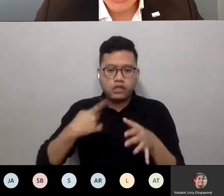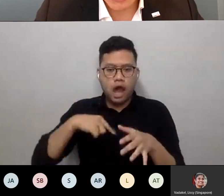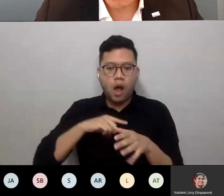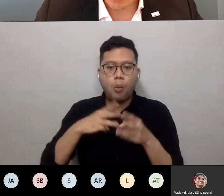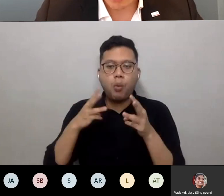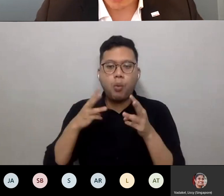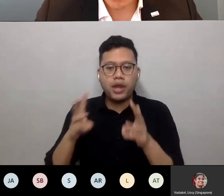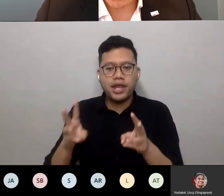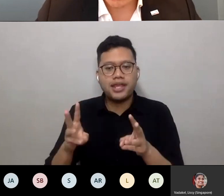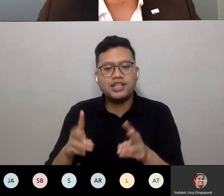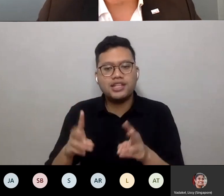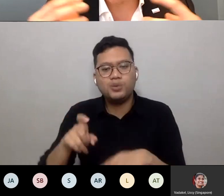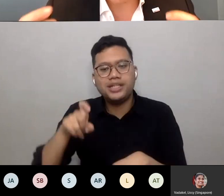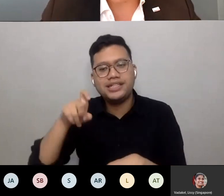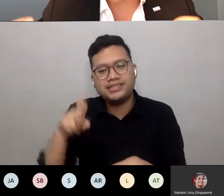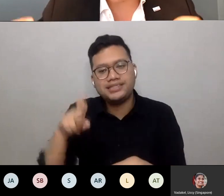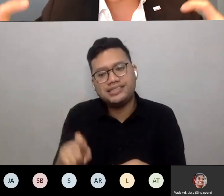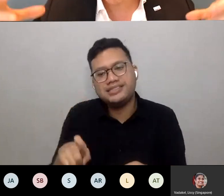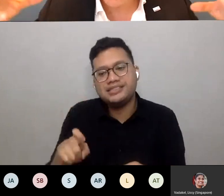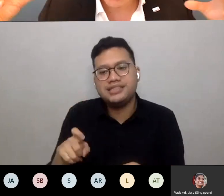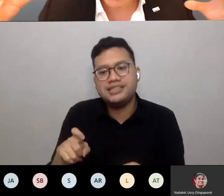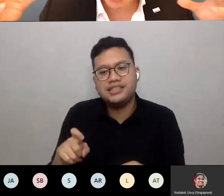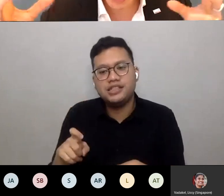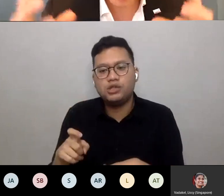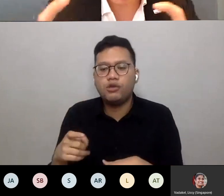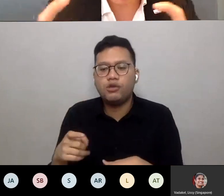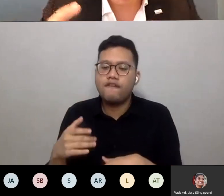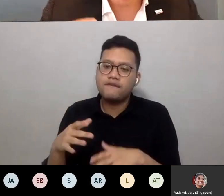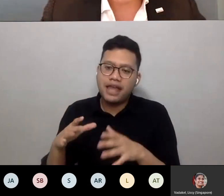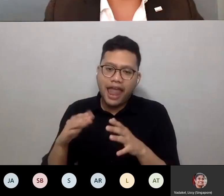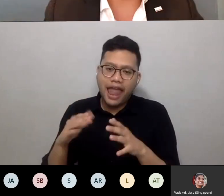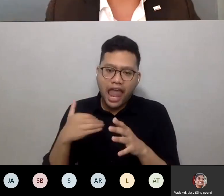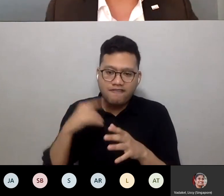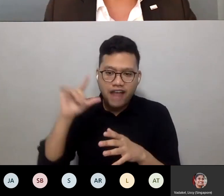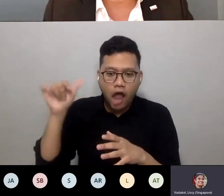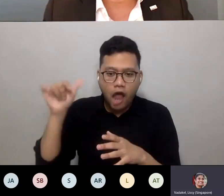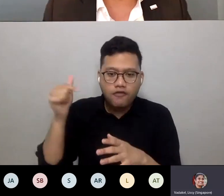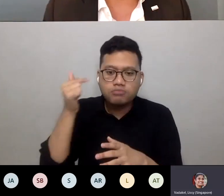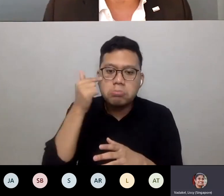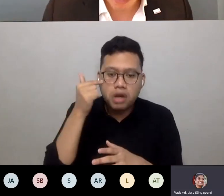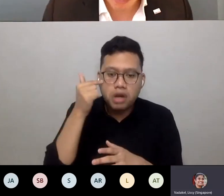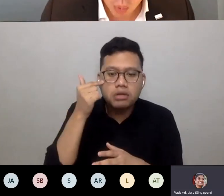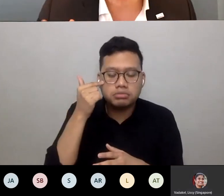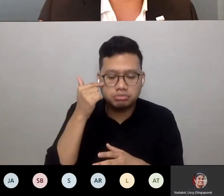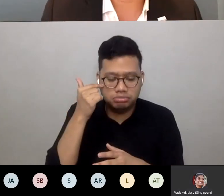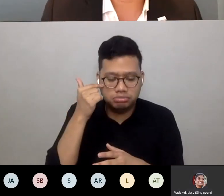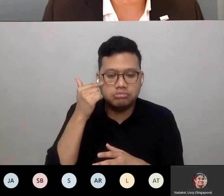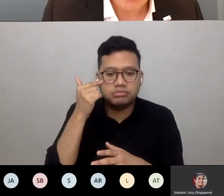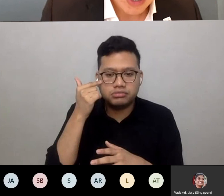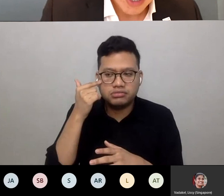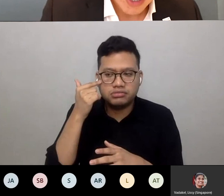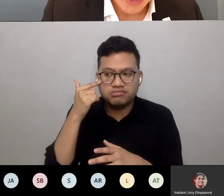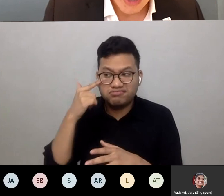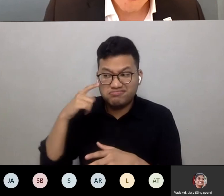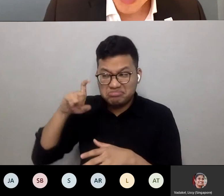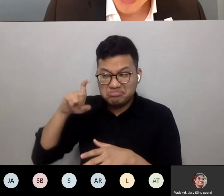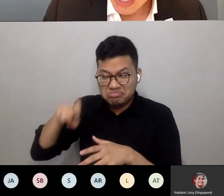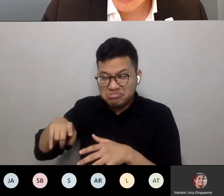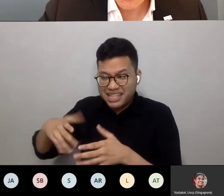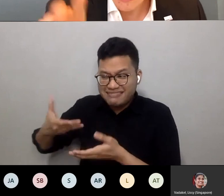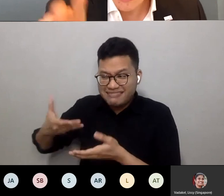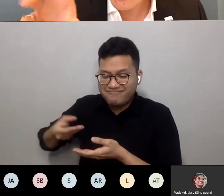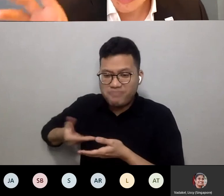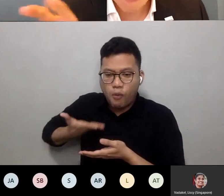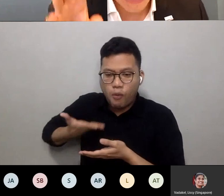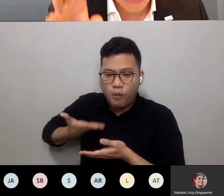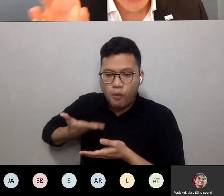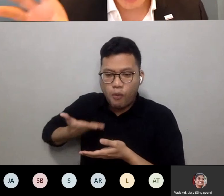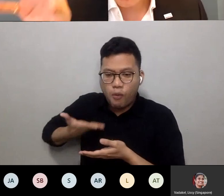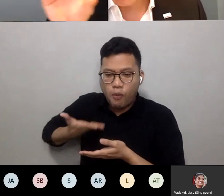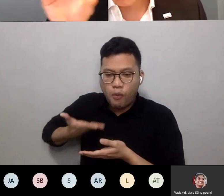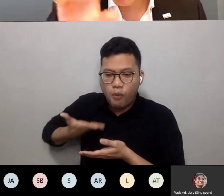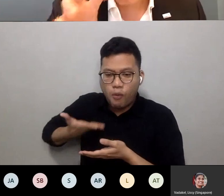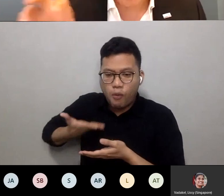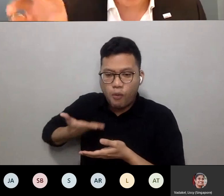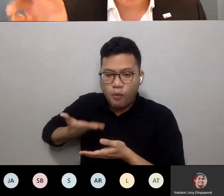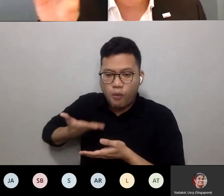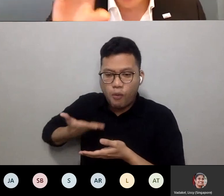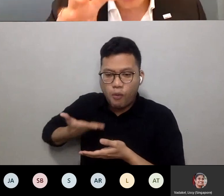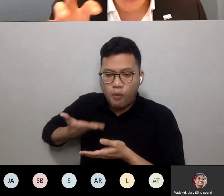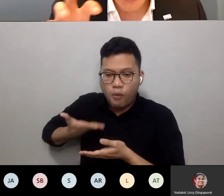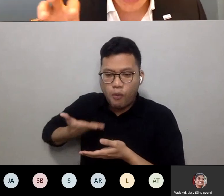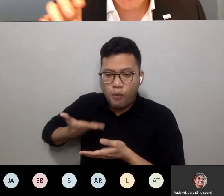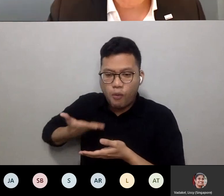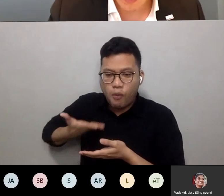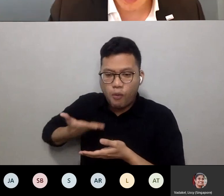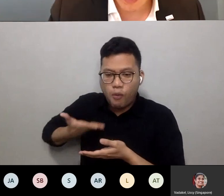still needs for governments to try and ensure that we can get support and it's again back to those